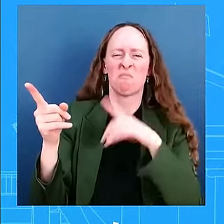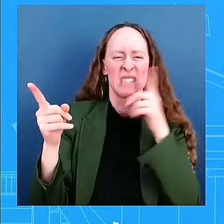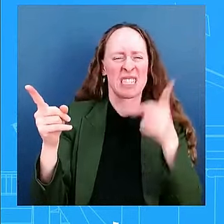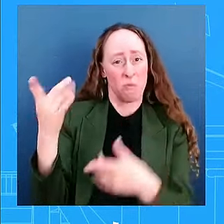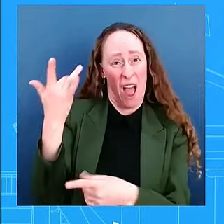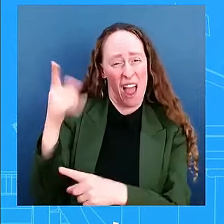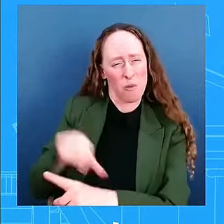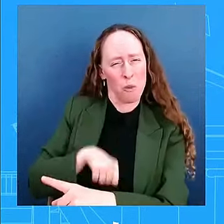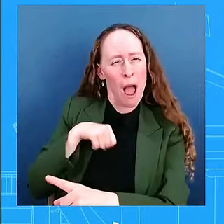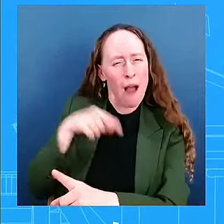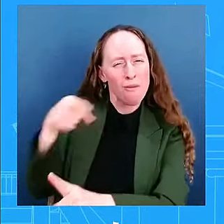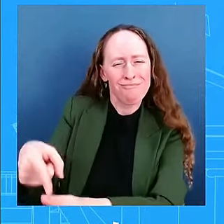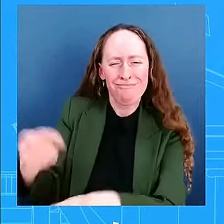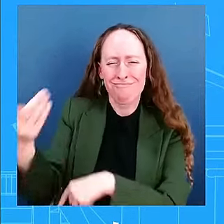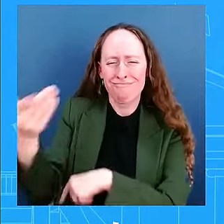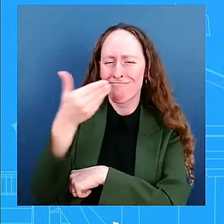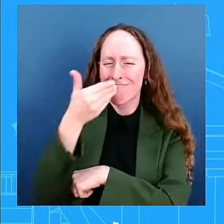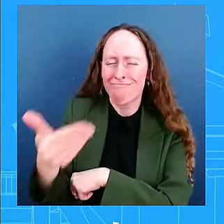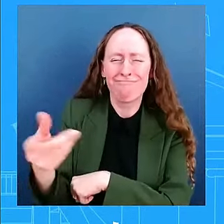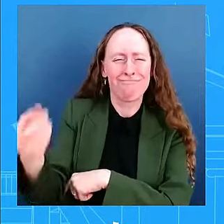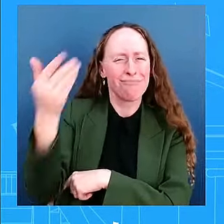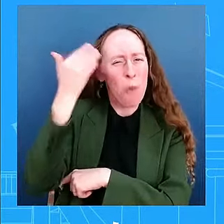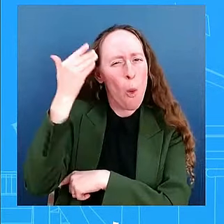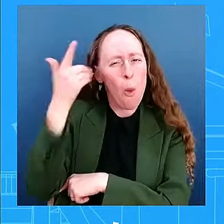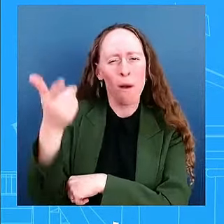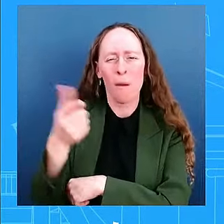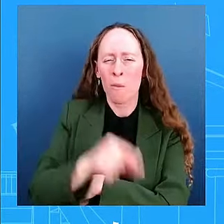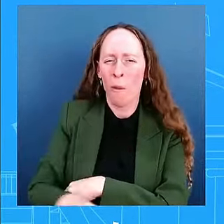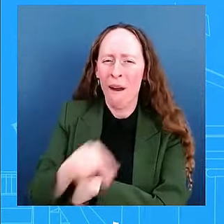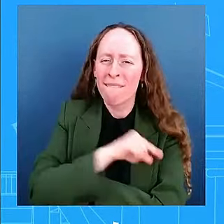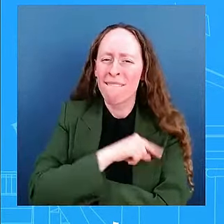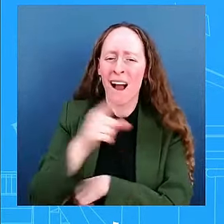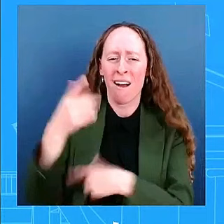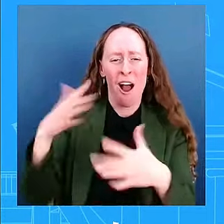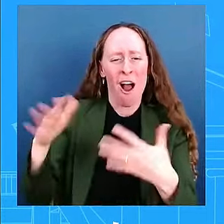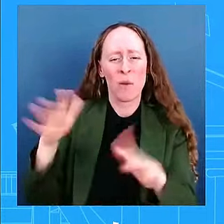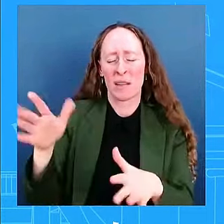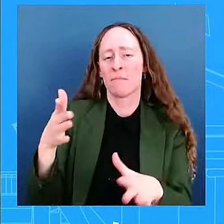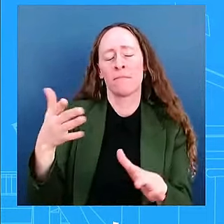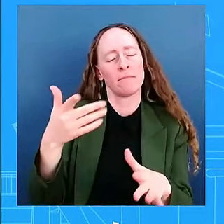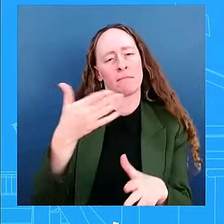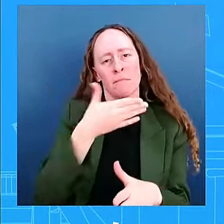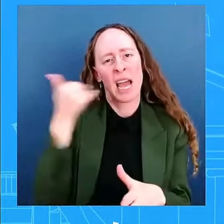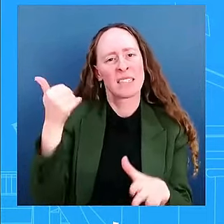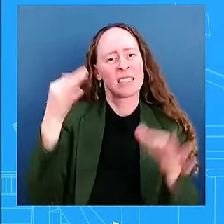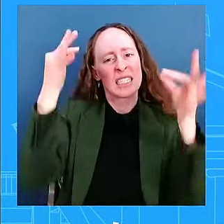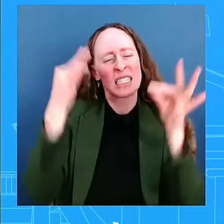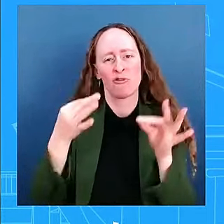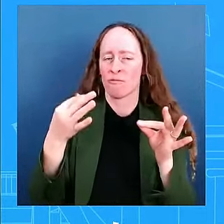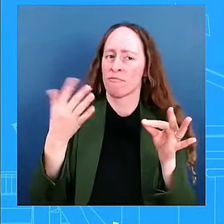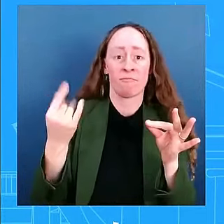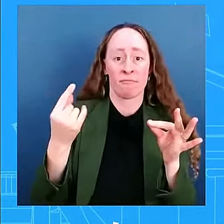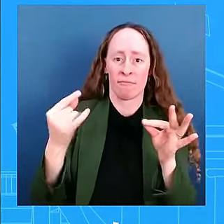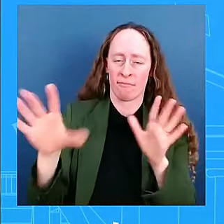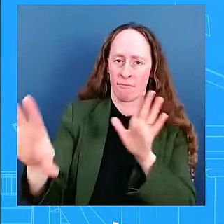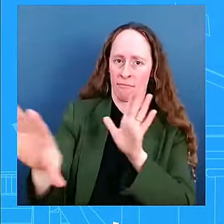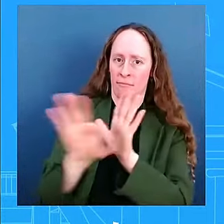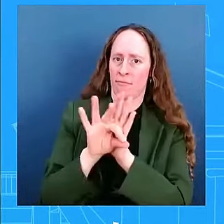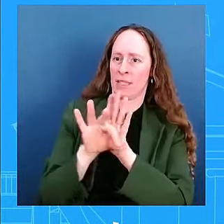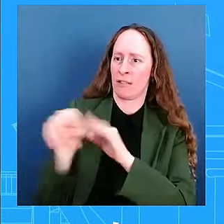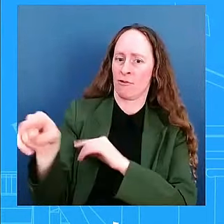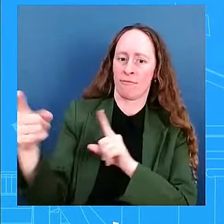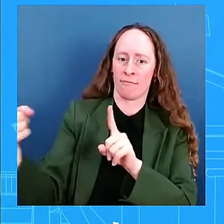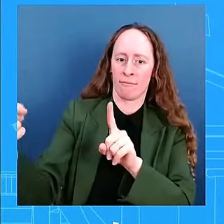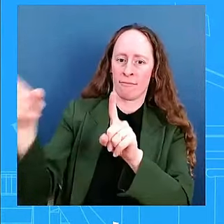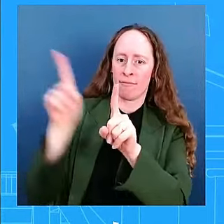He has said many times the best decision that he made in 2020 was asking her to be his running mate. Okay,